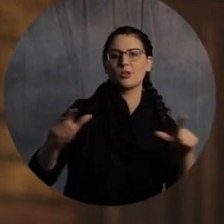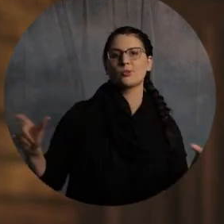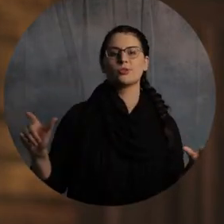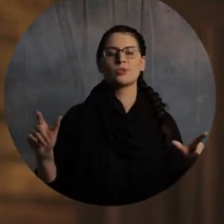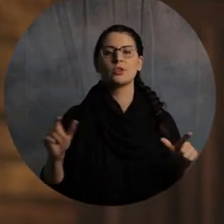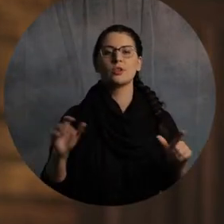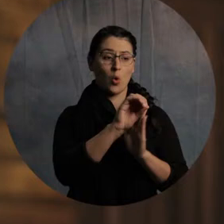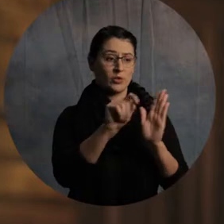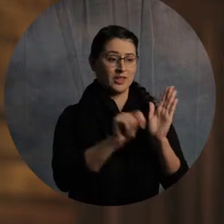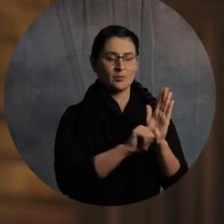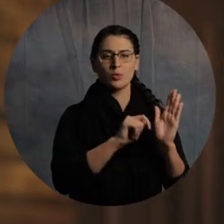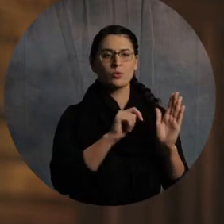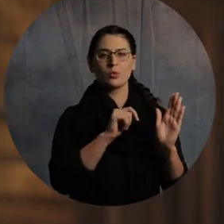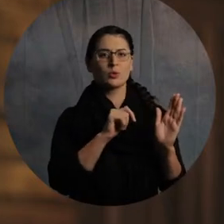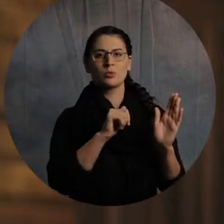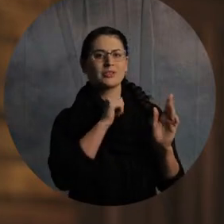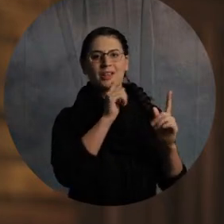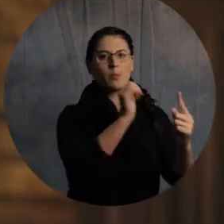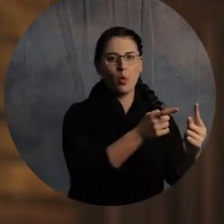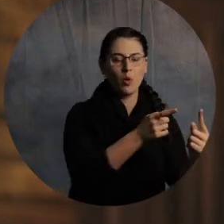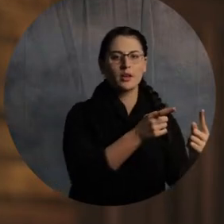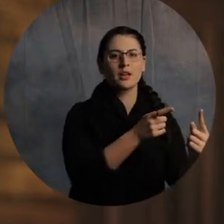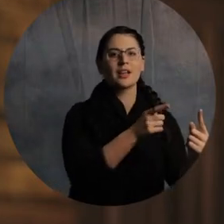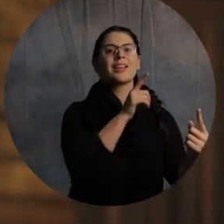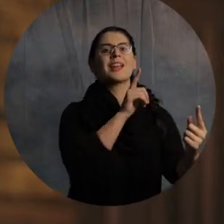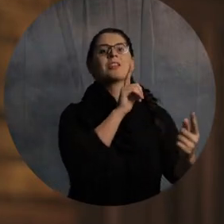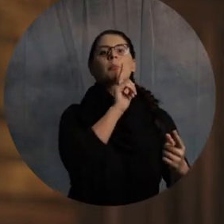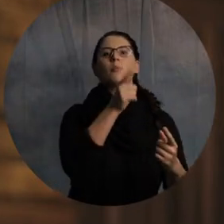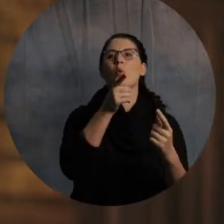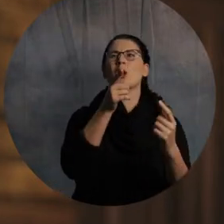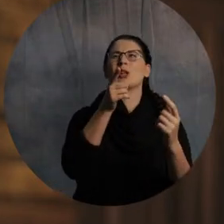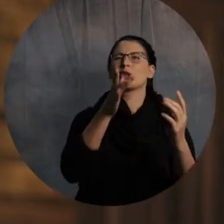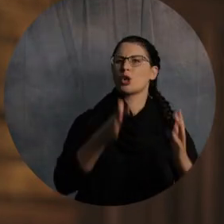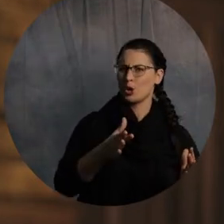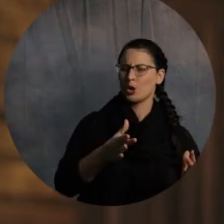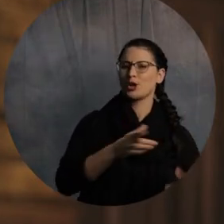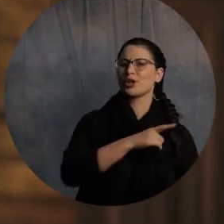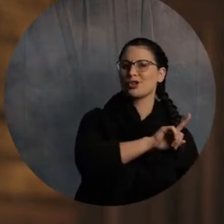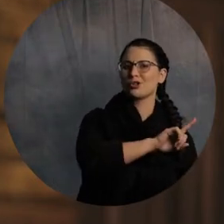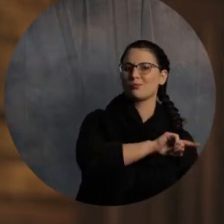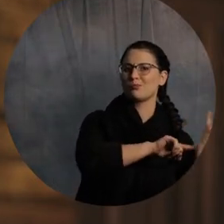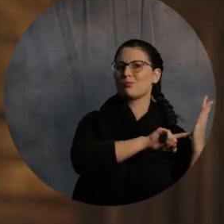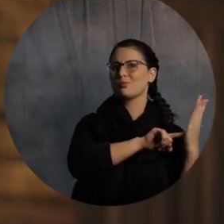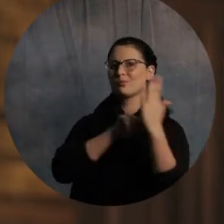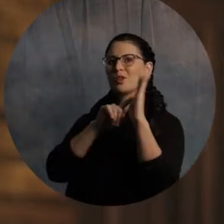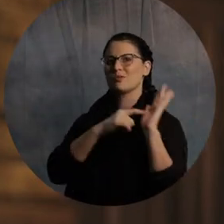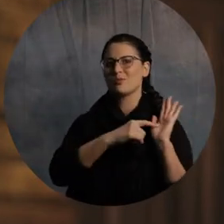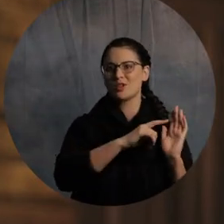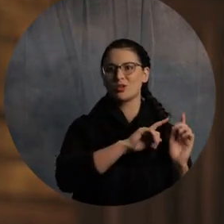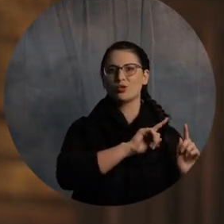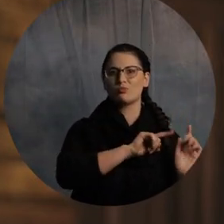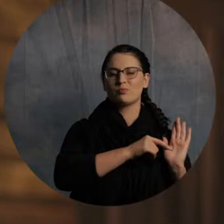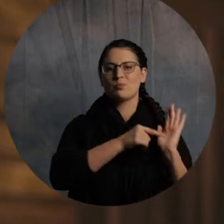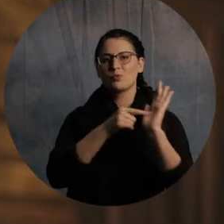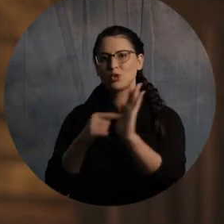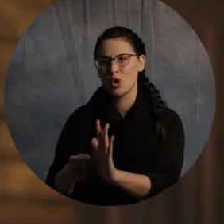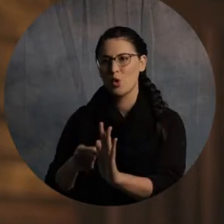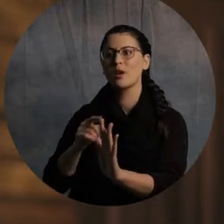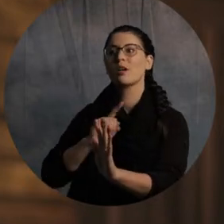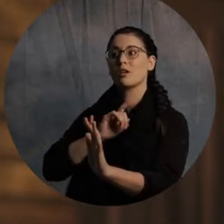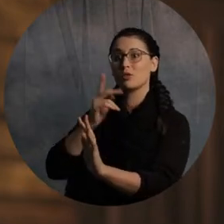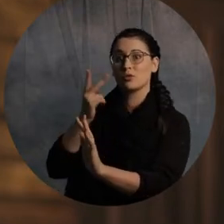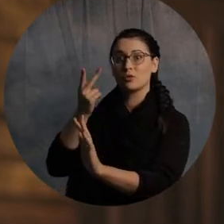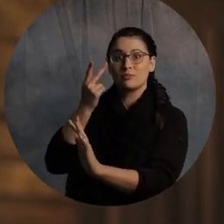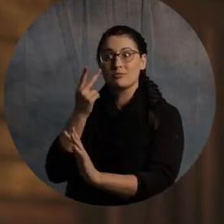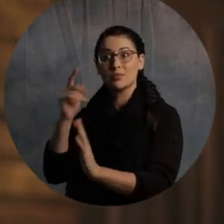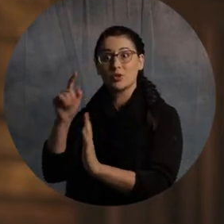is not the point. The Old Testament is the pointer. All right? So, if you're studying the Old Testament and you missed that, you're going to get it wrong. All right? So, let me say it